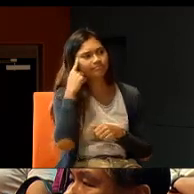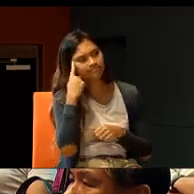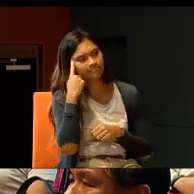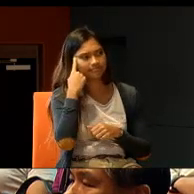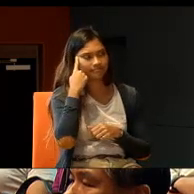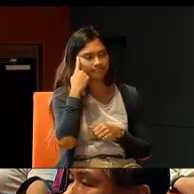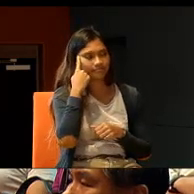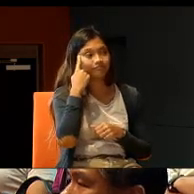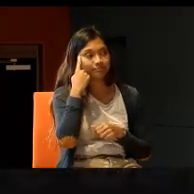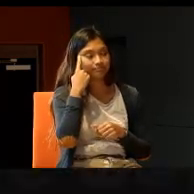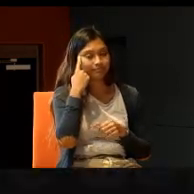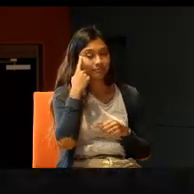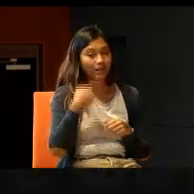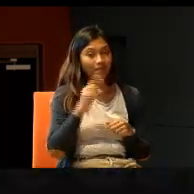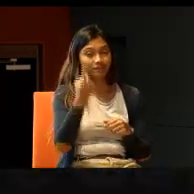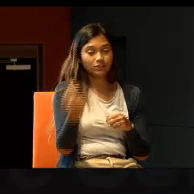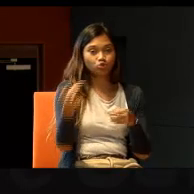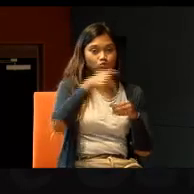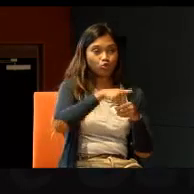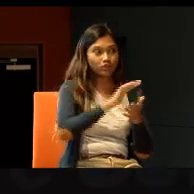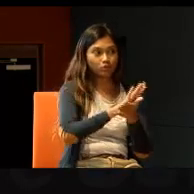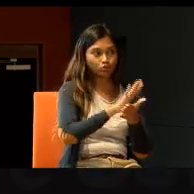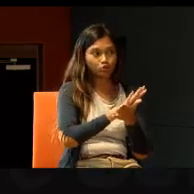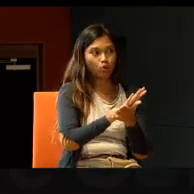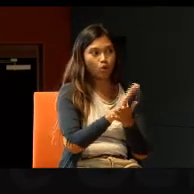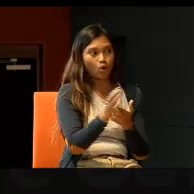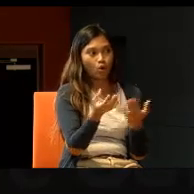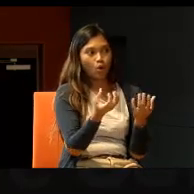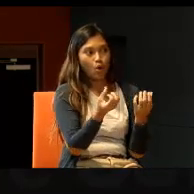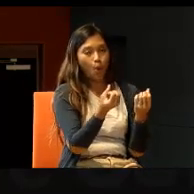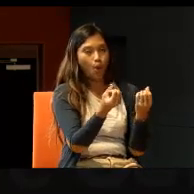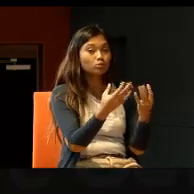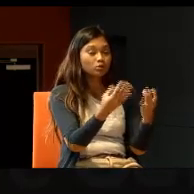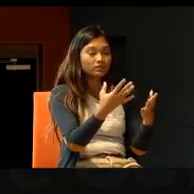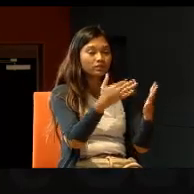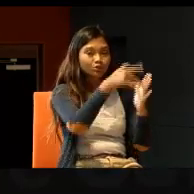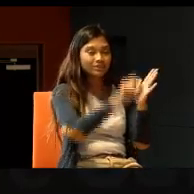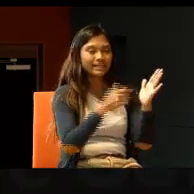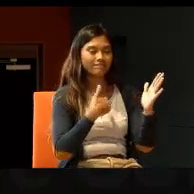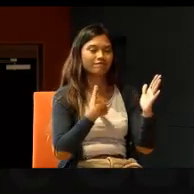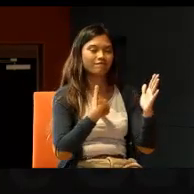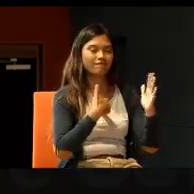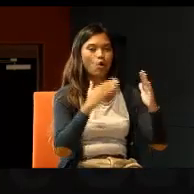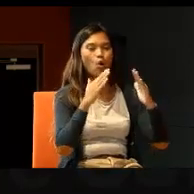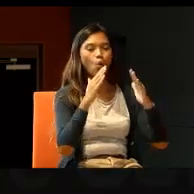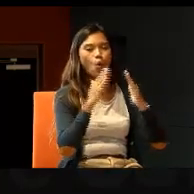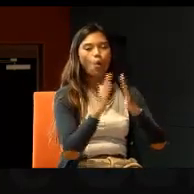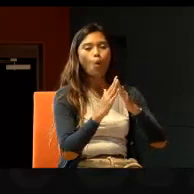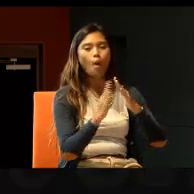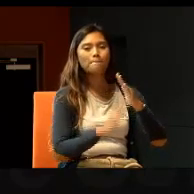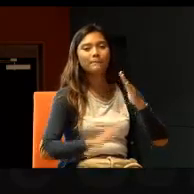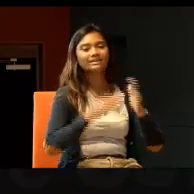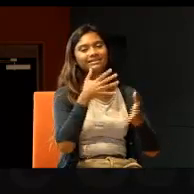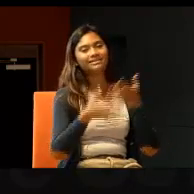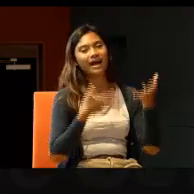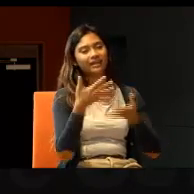when I first, the school, most of the students, had their own, homemade science. A lot of different science. They may